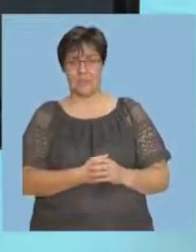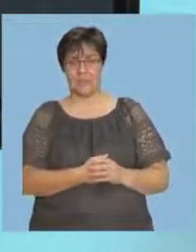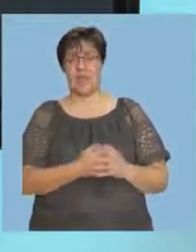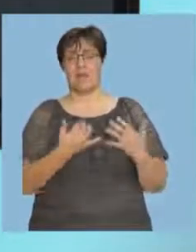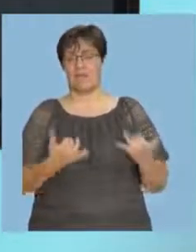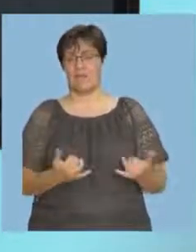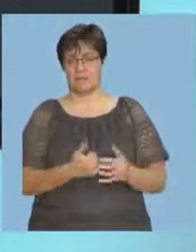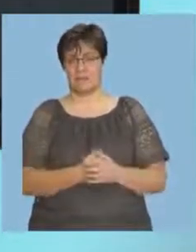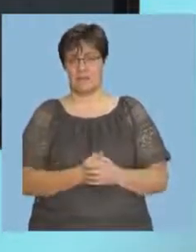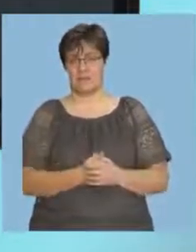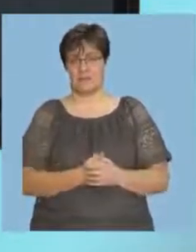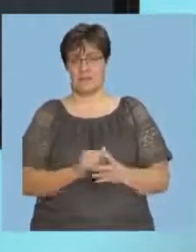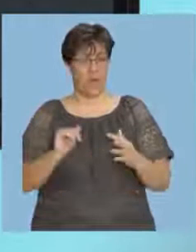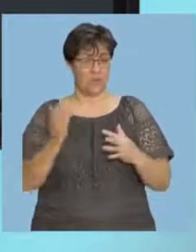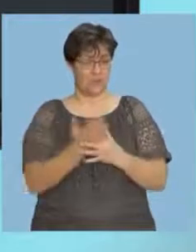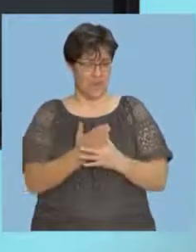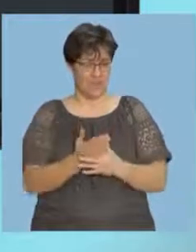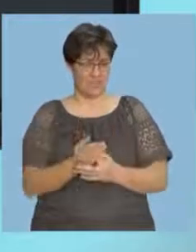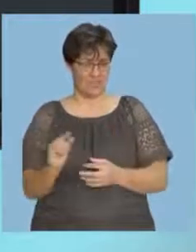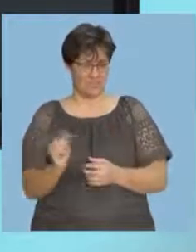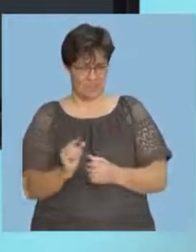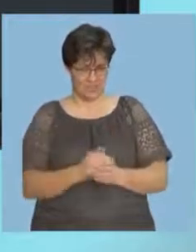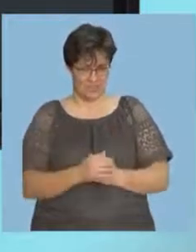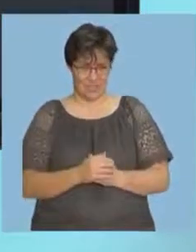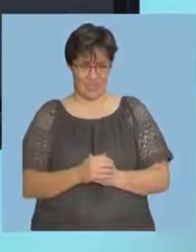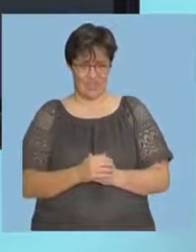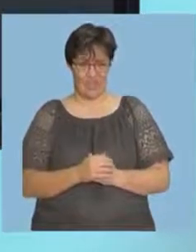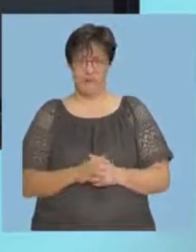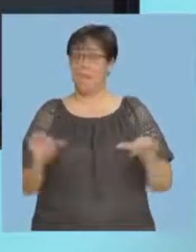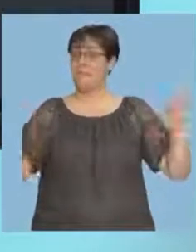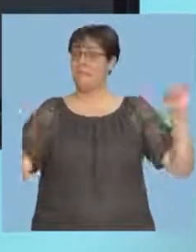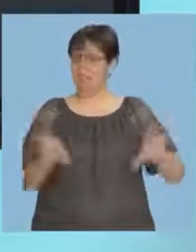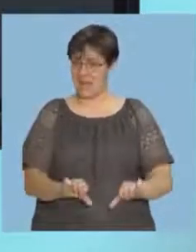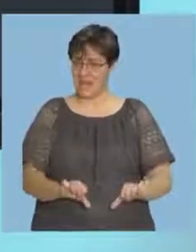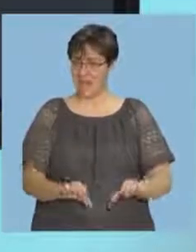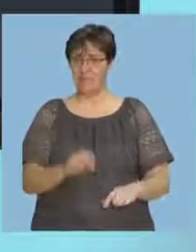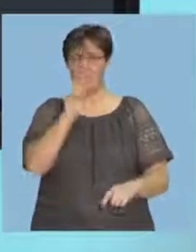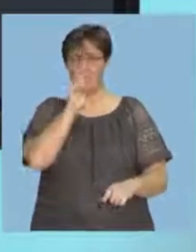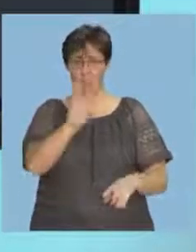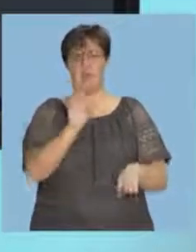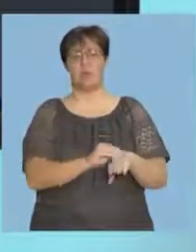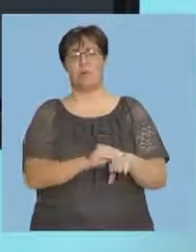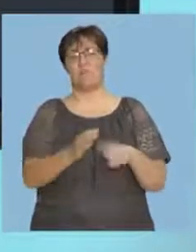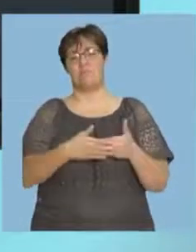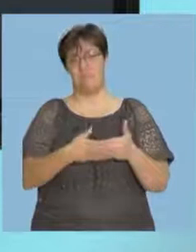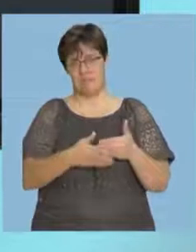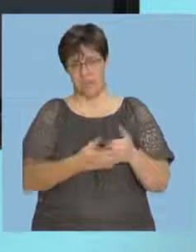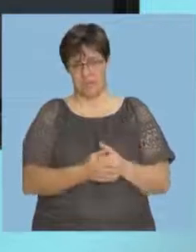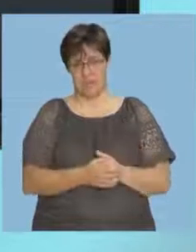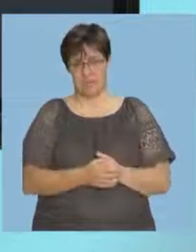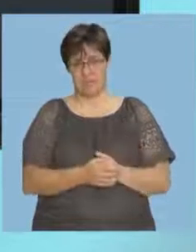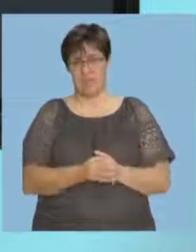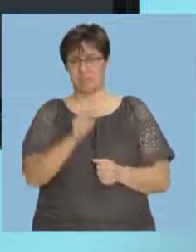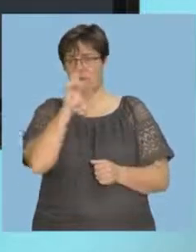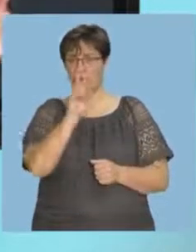So, guys. Now, we're going to take a break, a short break. And, when we come back, we're going to look at another problem. We're going to look at a